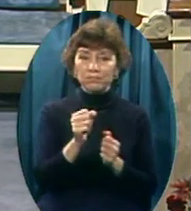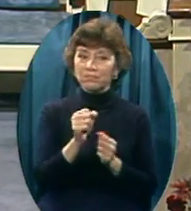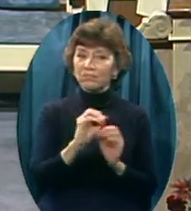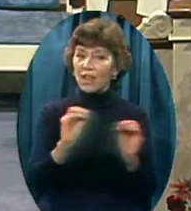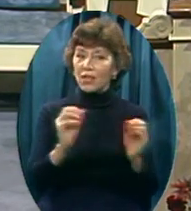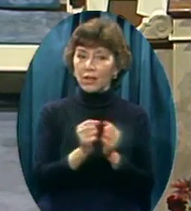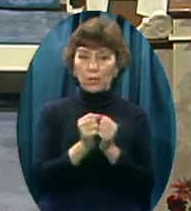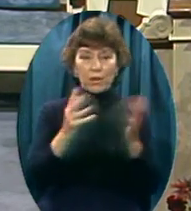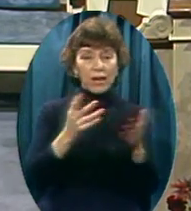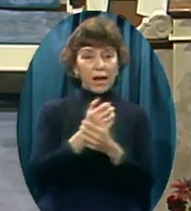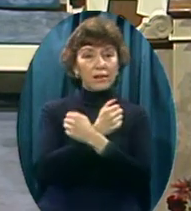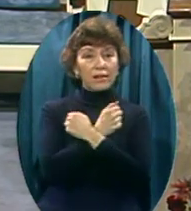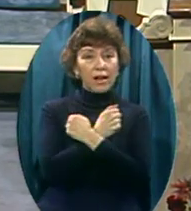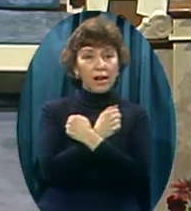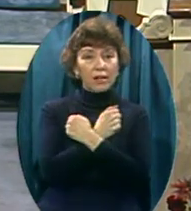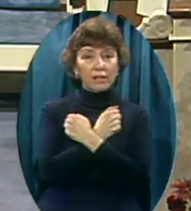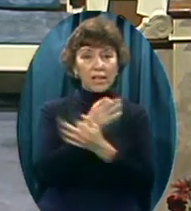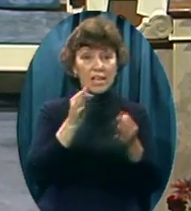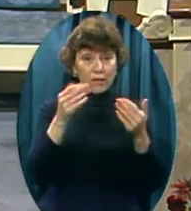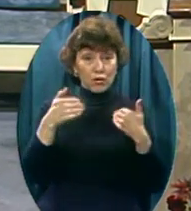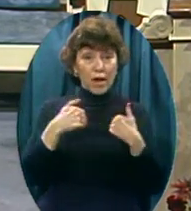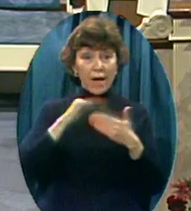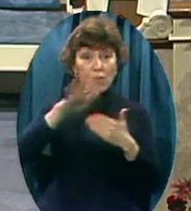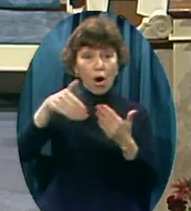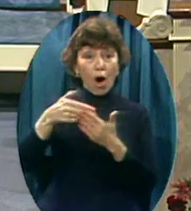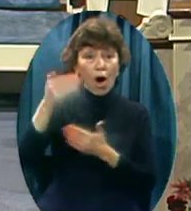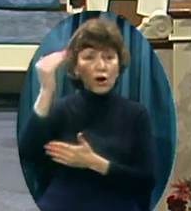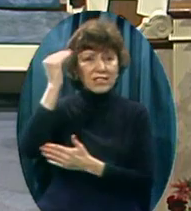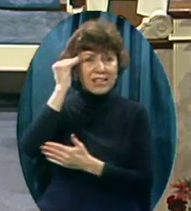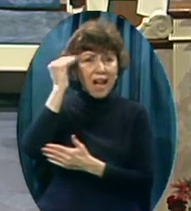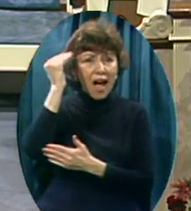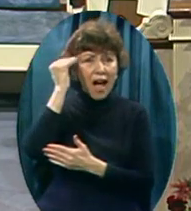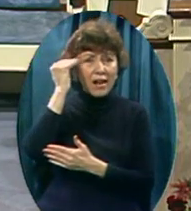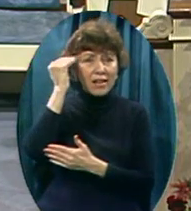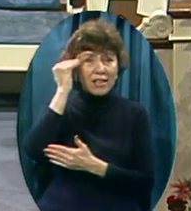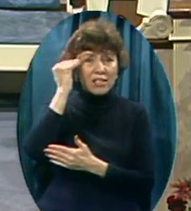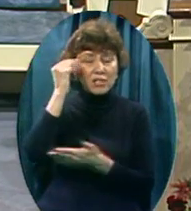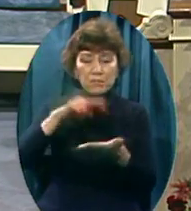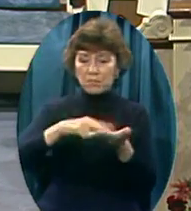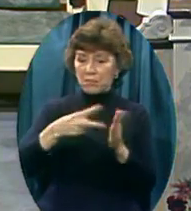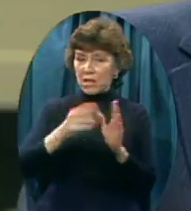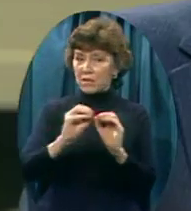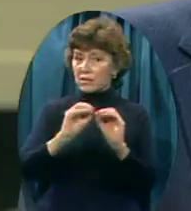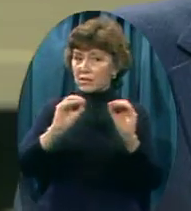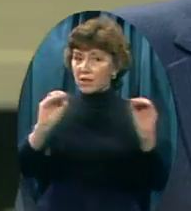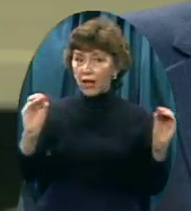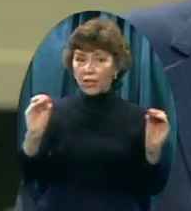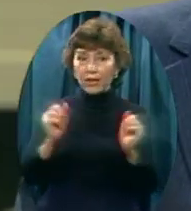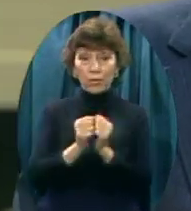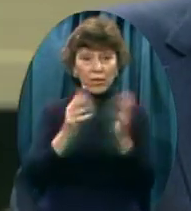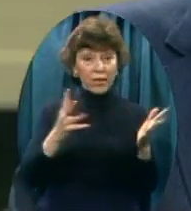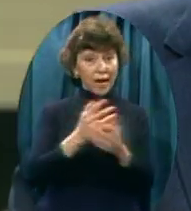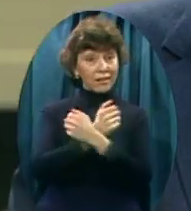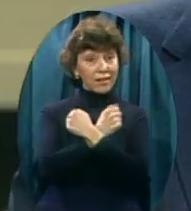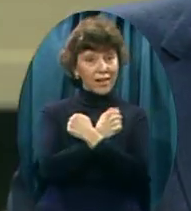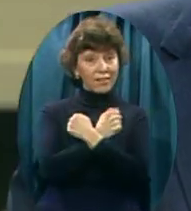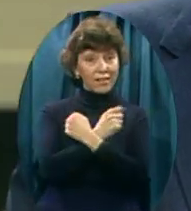all knowledge Is useless Dr. Harold Wilmington Is about the best Bible teacher I think I know In the world